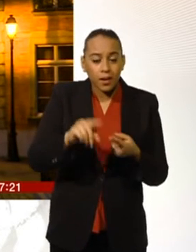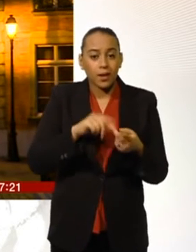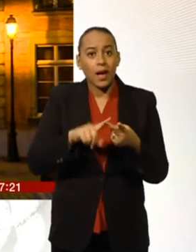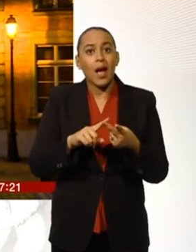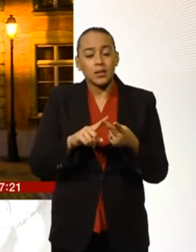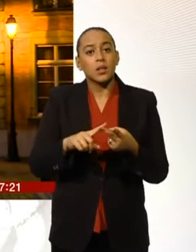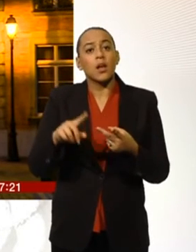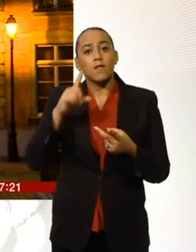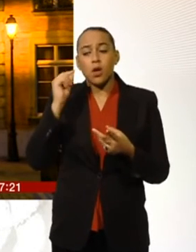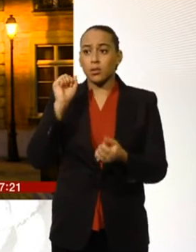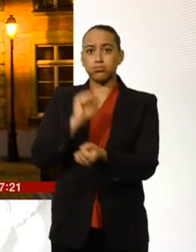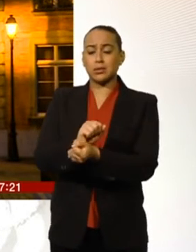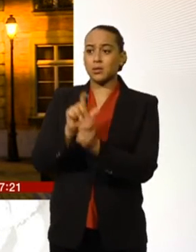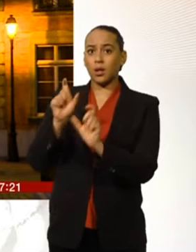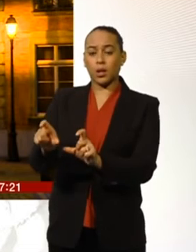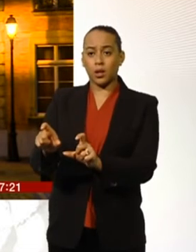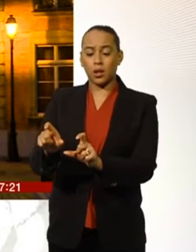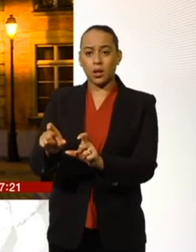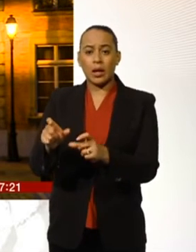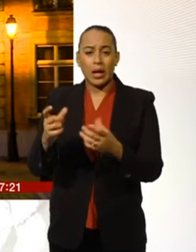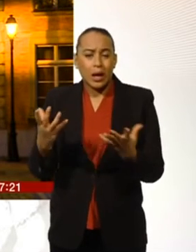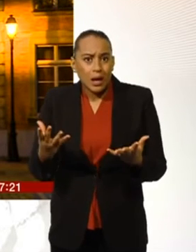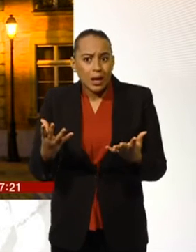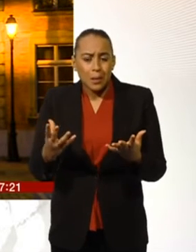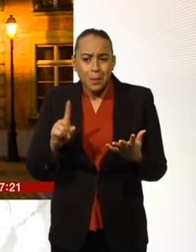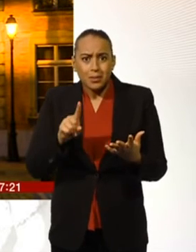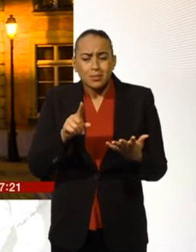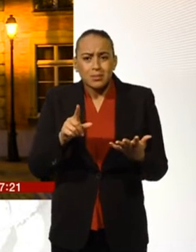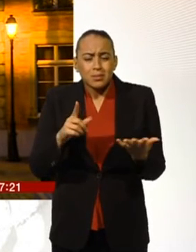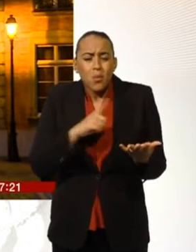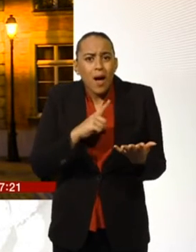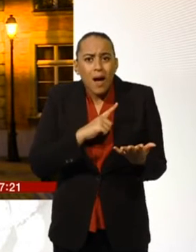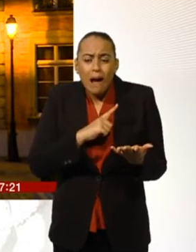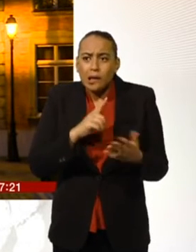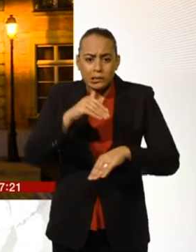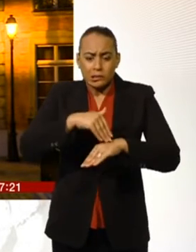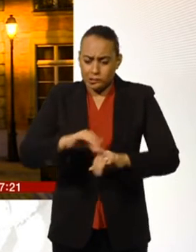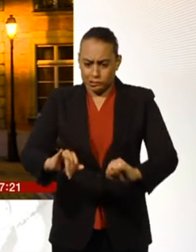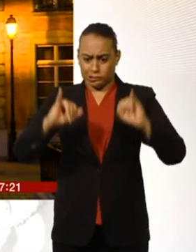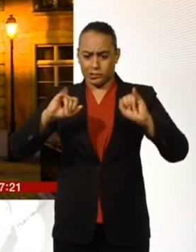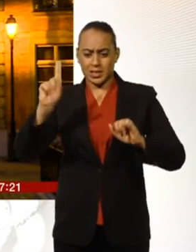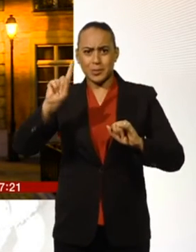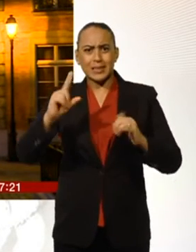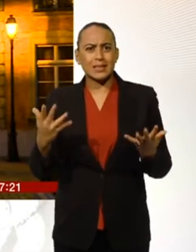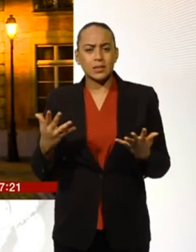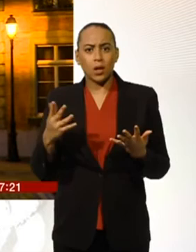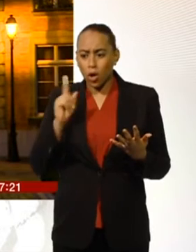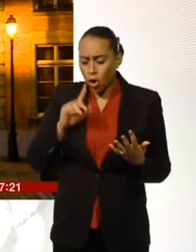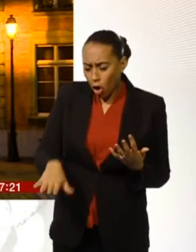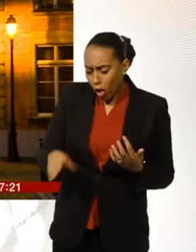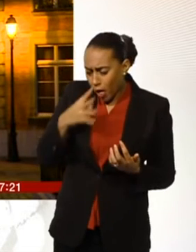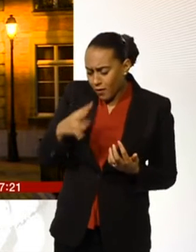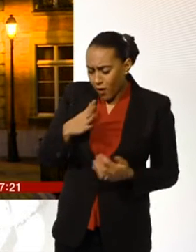something that he did out of compassion to help a four year old girl. You know, there's been just last week, a common select committee report saying that we should